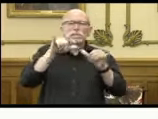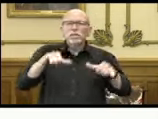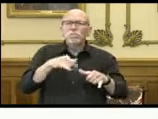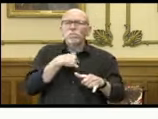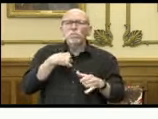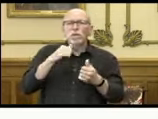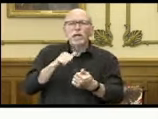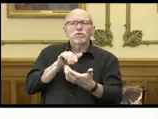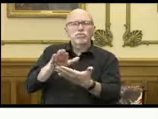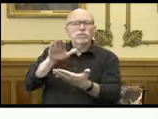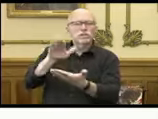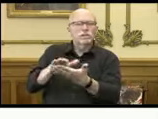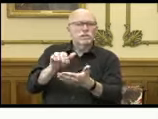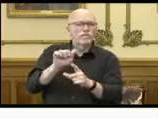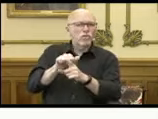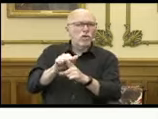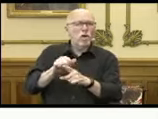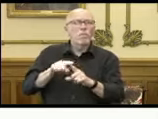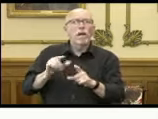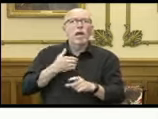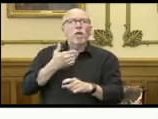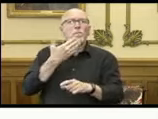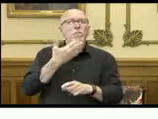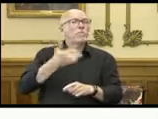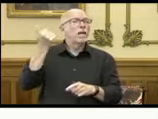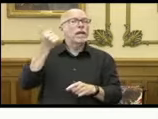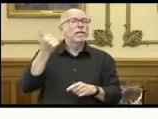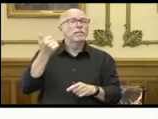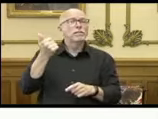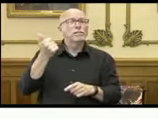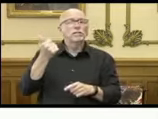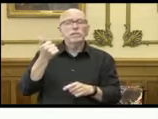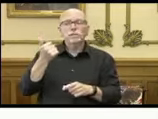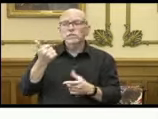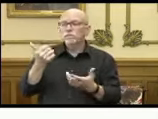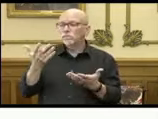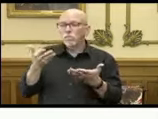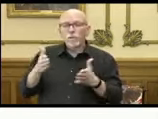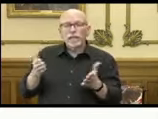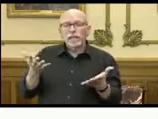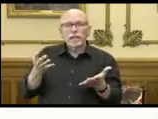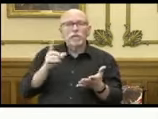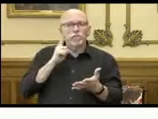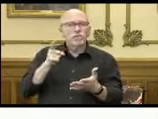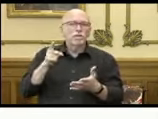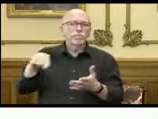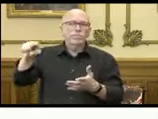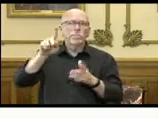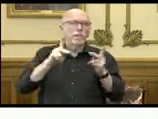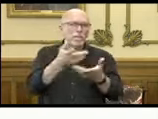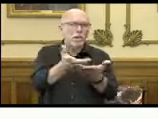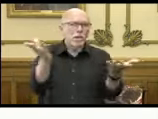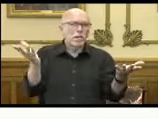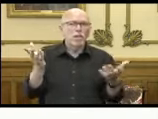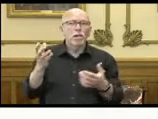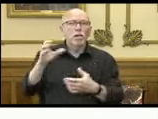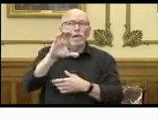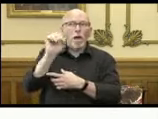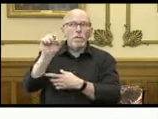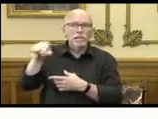fraud, our best resource really is our public, our employers